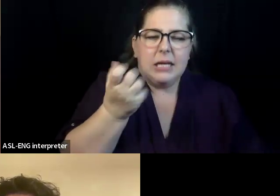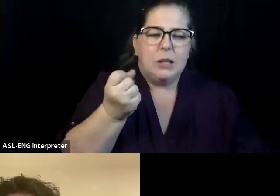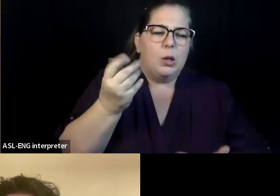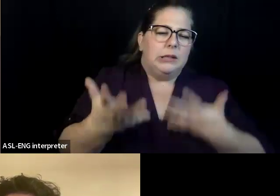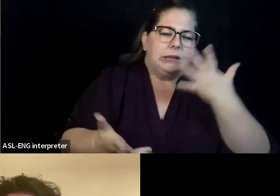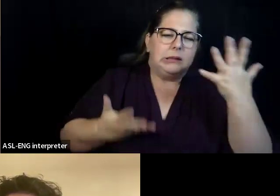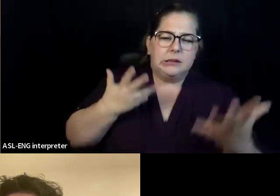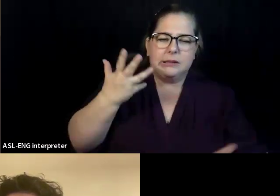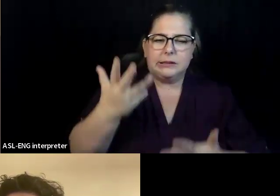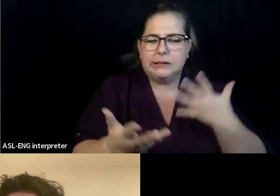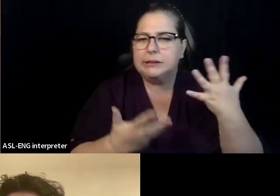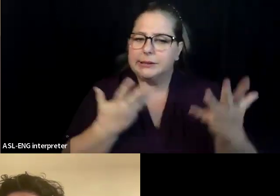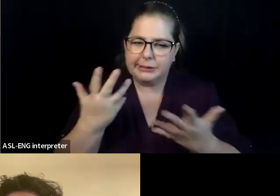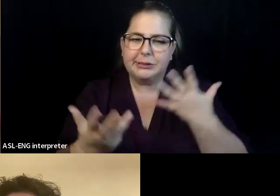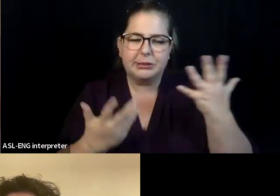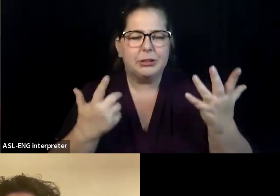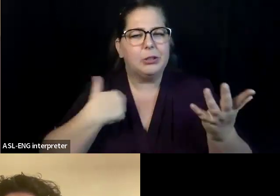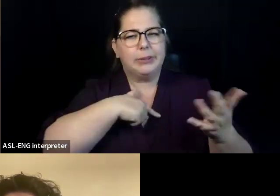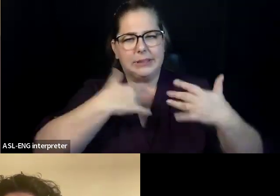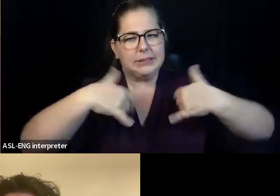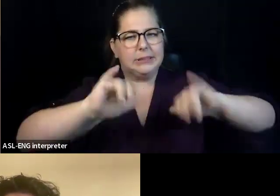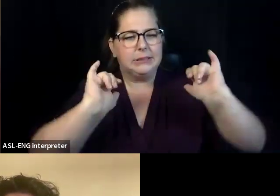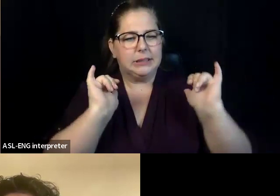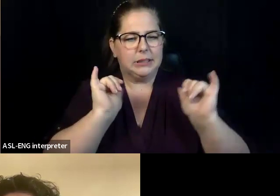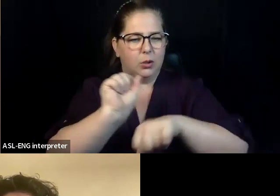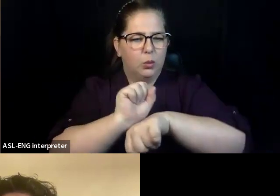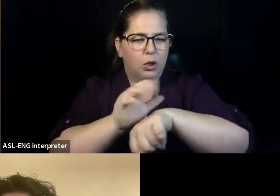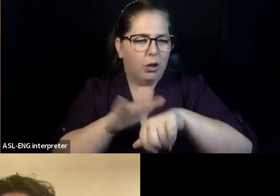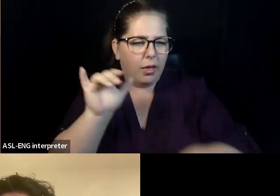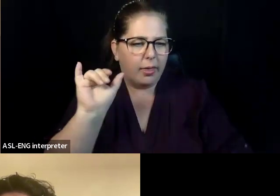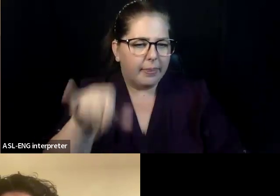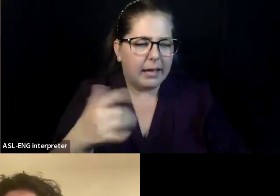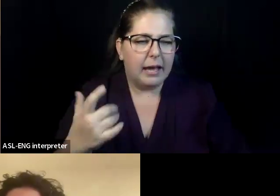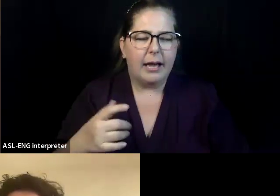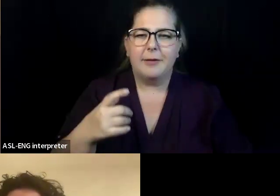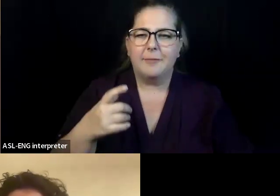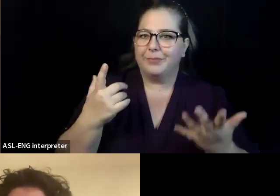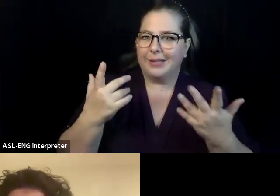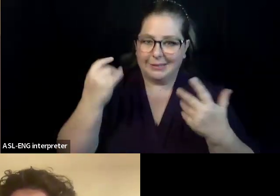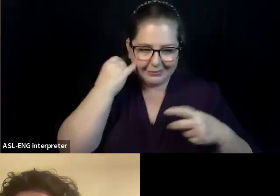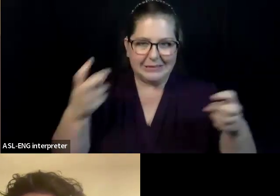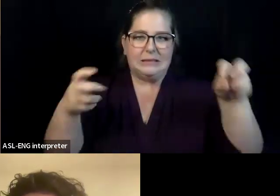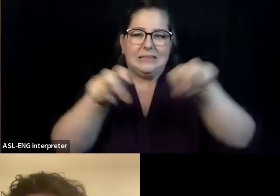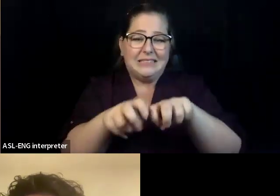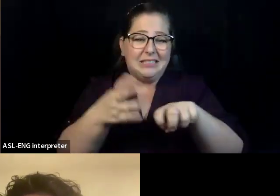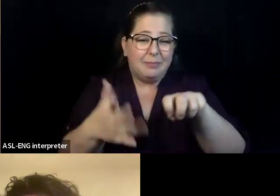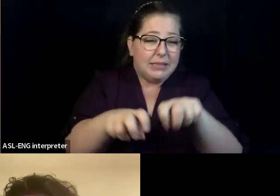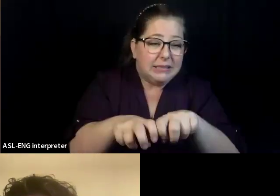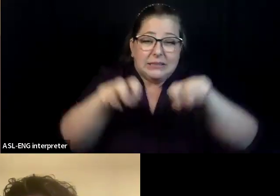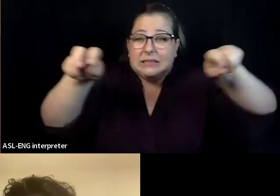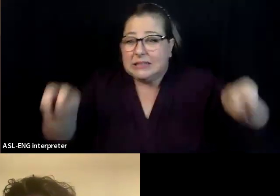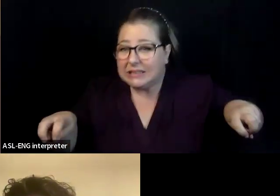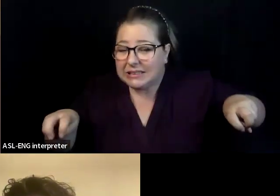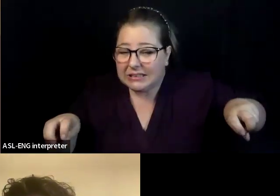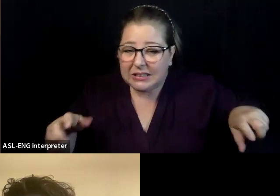it might not mean everybody can sit right next to each other, but everybody can hopefully still find some way to coexist in the space in a way that feels supportive